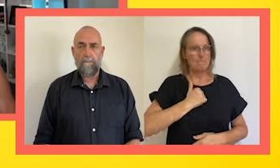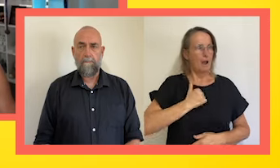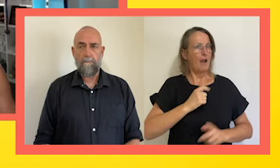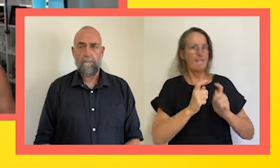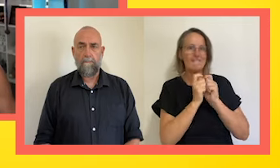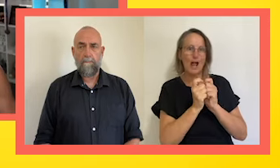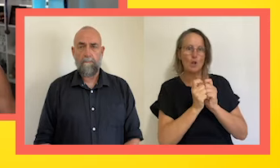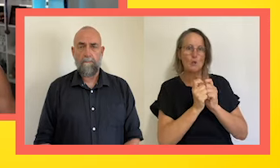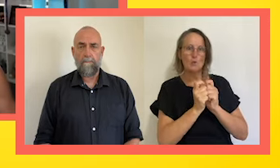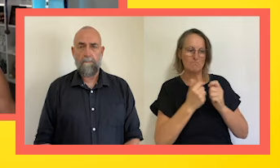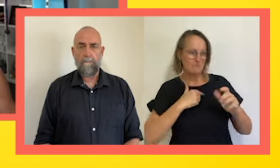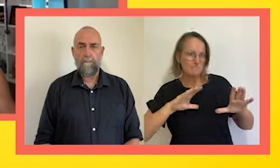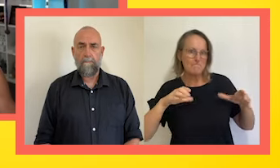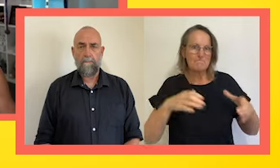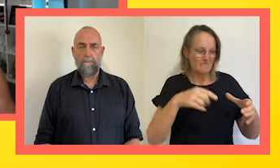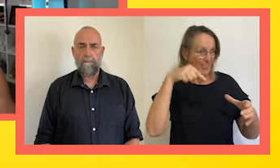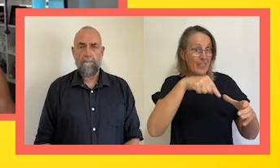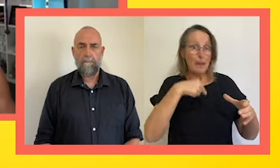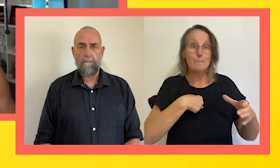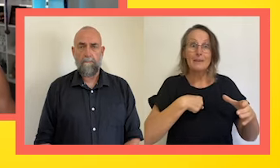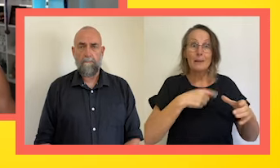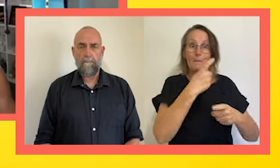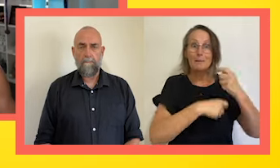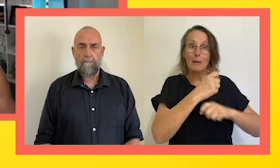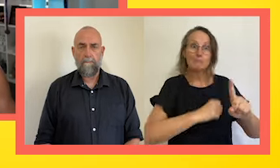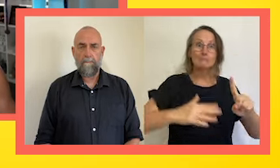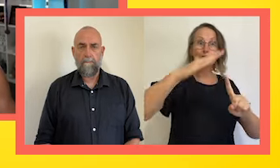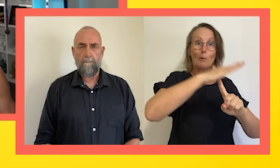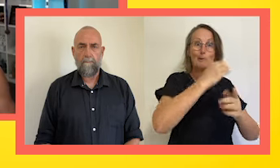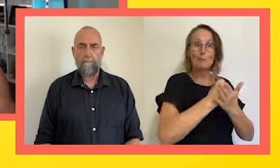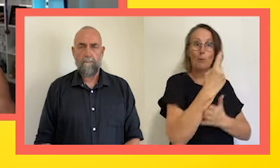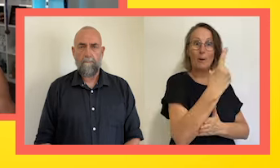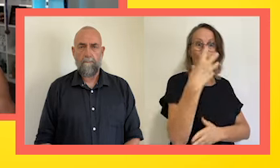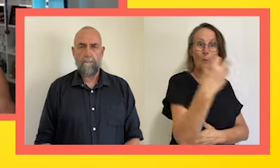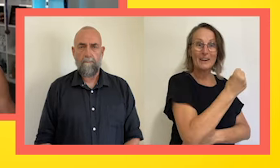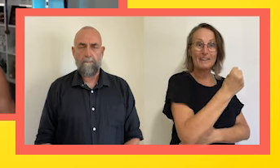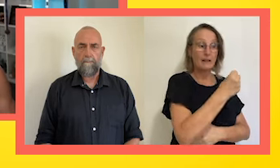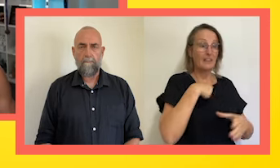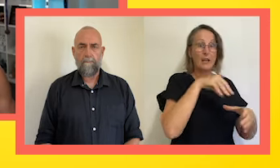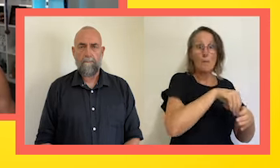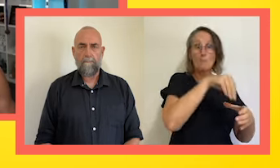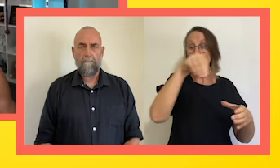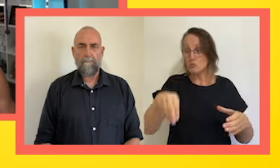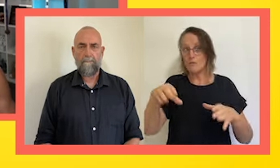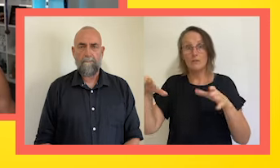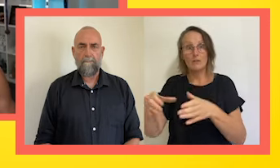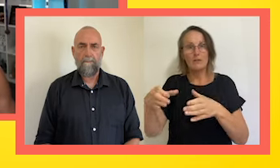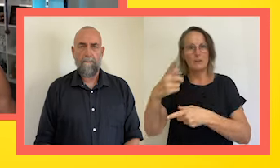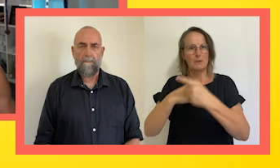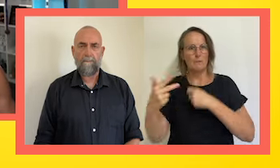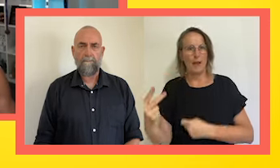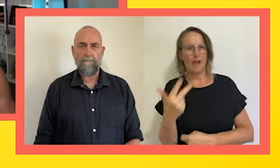being a winner, on being a champion. And all of a sudden, when my category changed, I went from being rank one in the world to rank eight in the world.